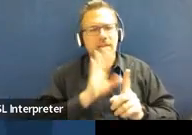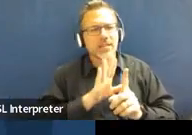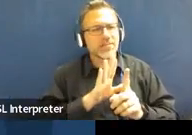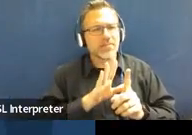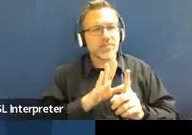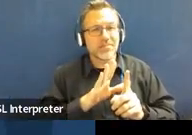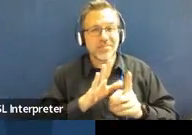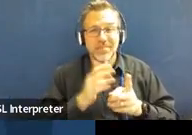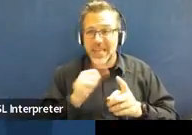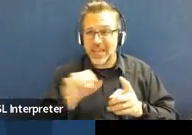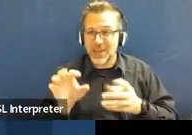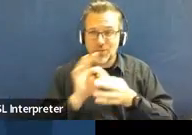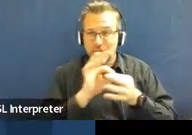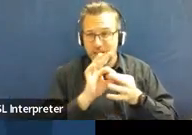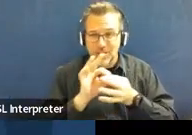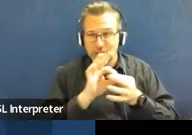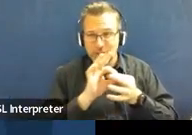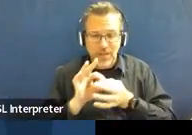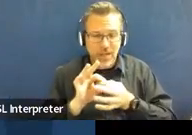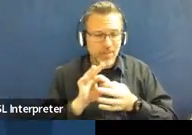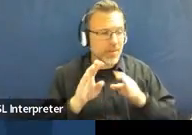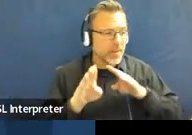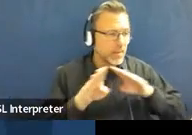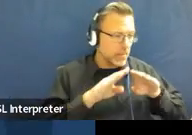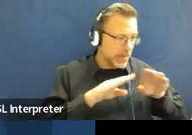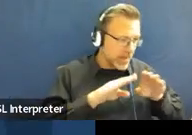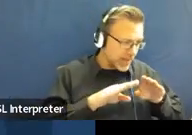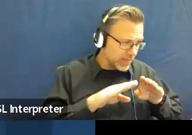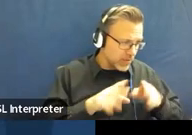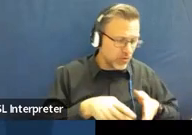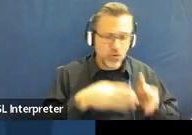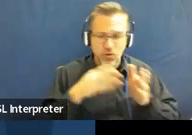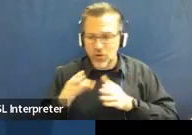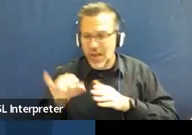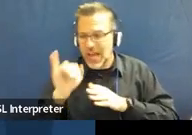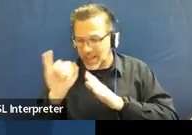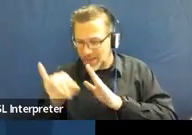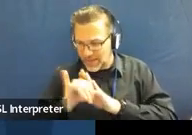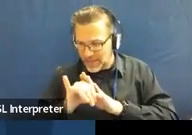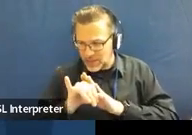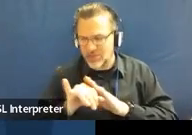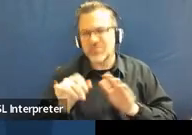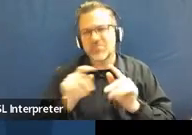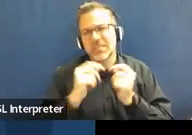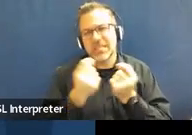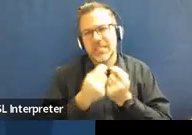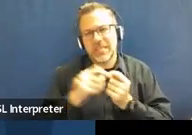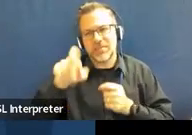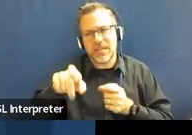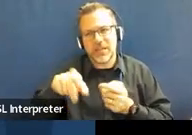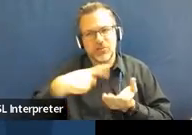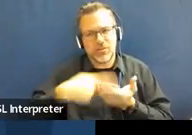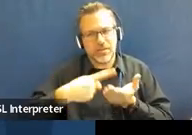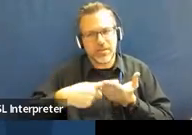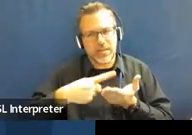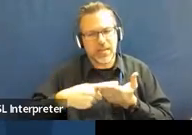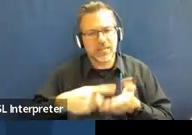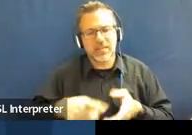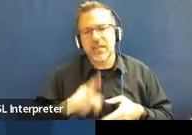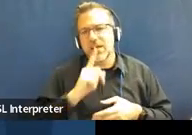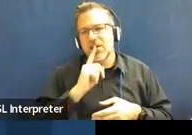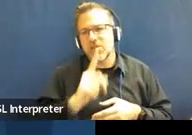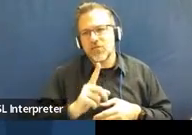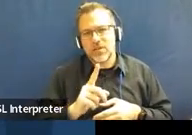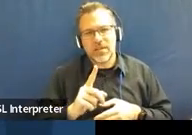relationship between the behavior and the identification? And you as a team would have to talk that through and really make that